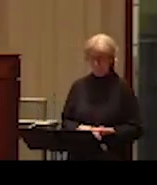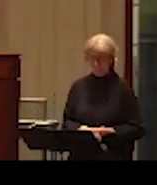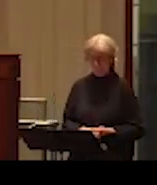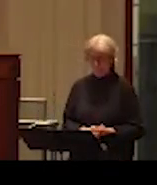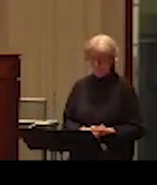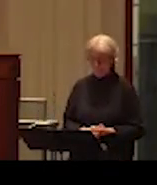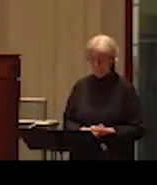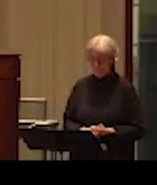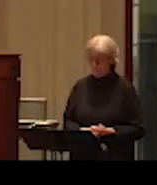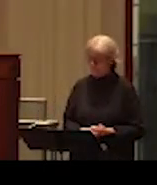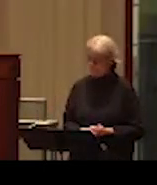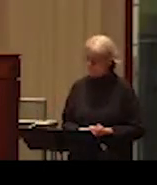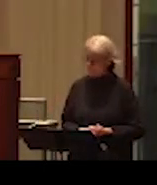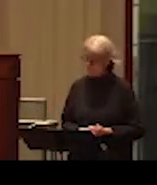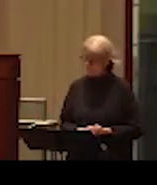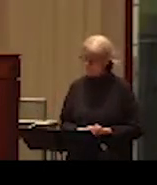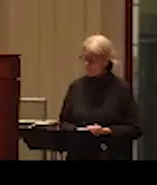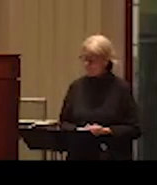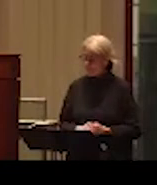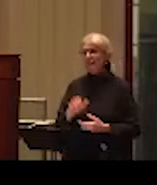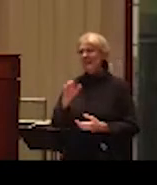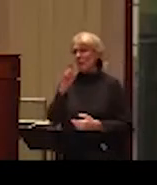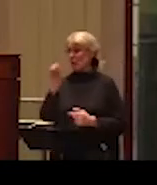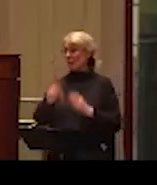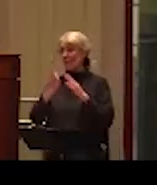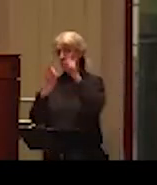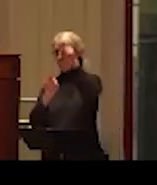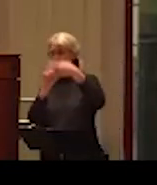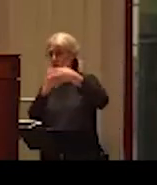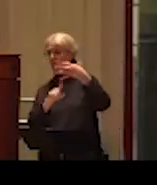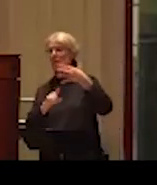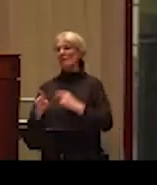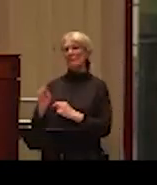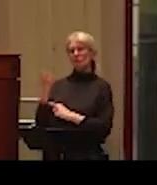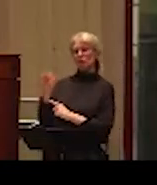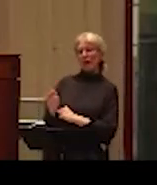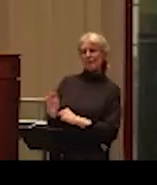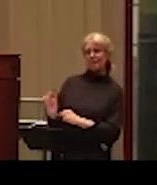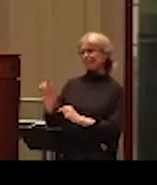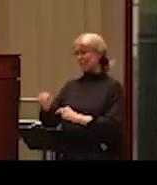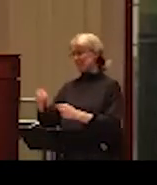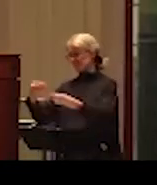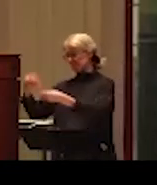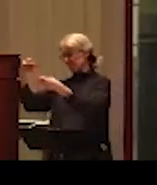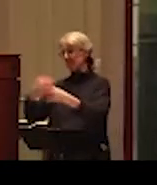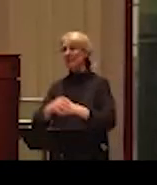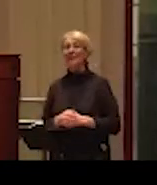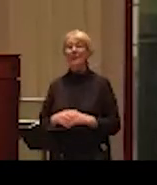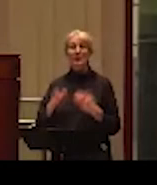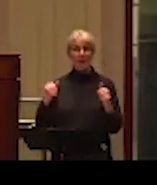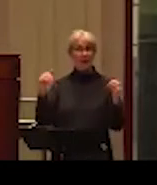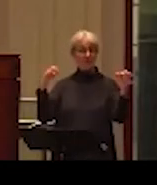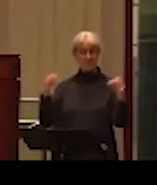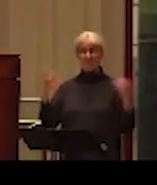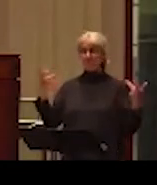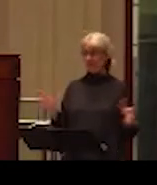It is, I guess, in the chat function on your screen if you're joining online. So now we've gotten rid of all of the housekeeping